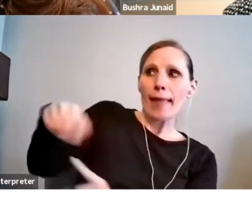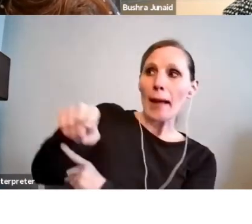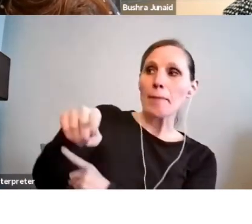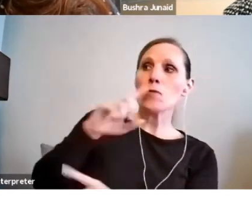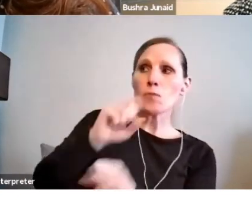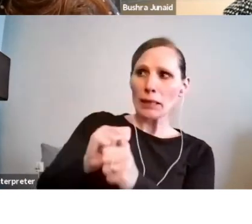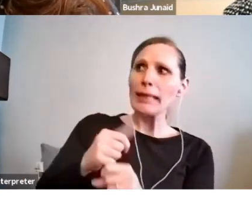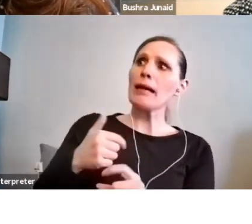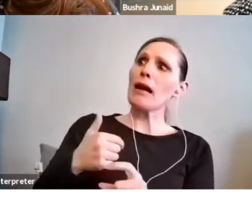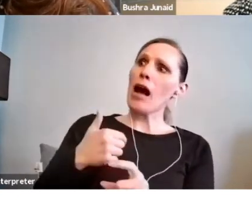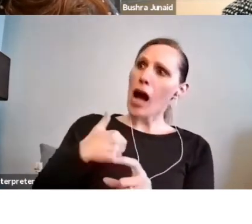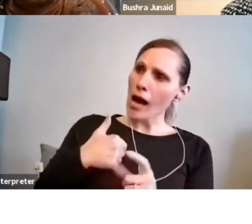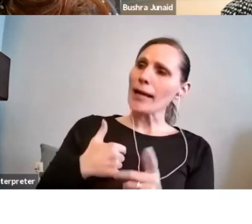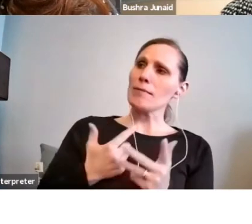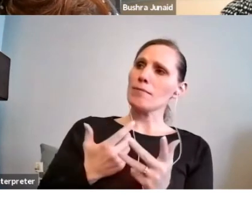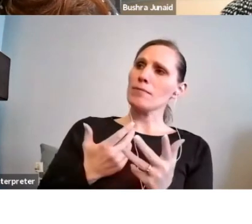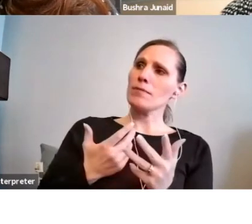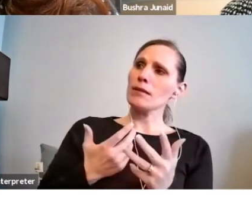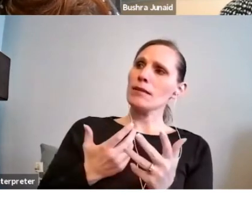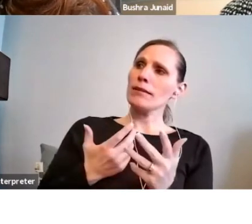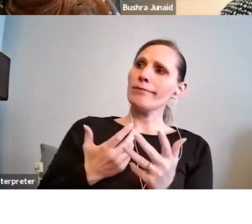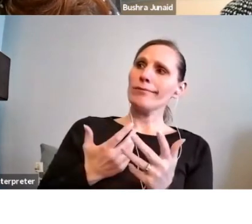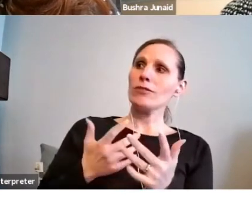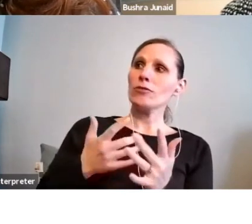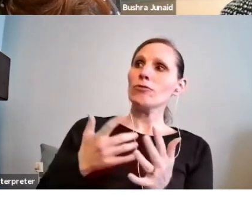be doing this project and now.